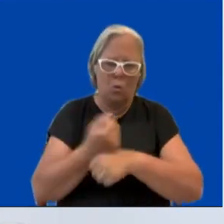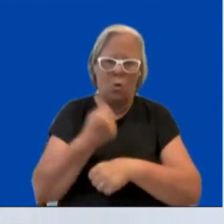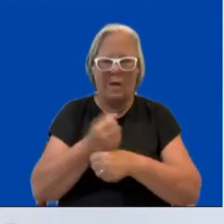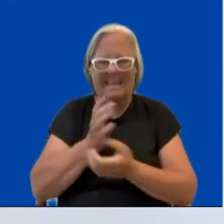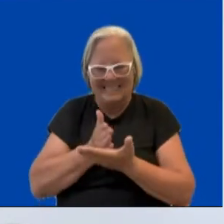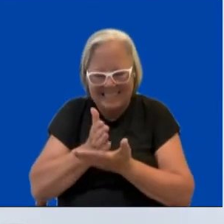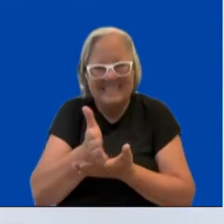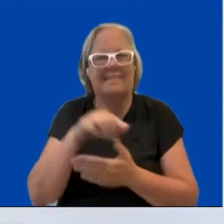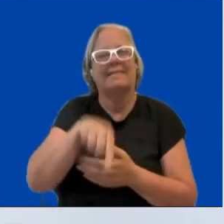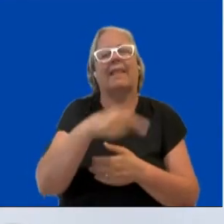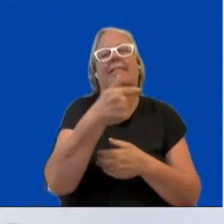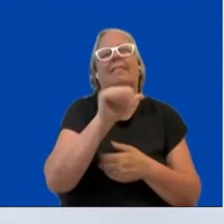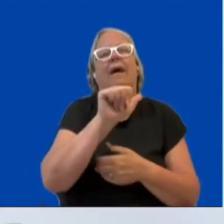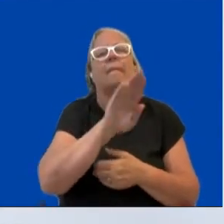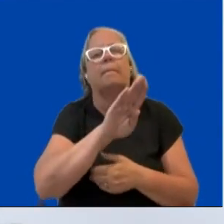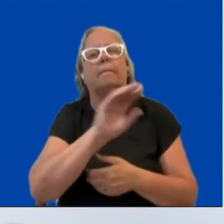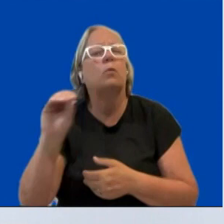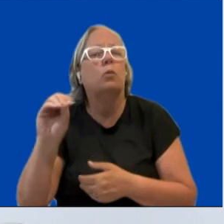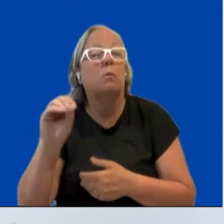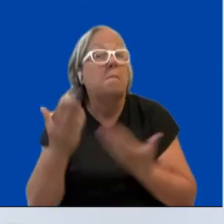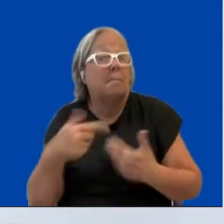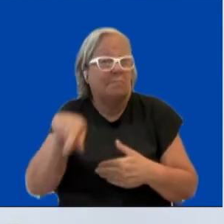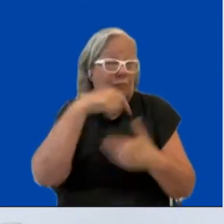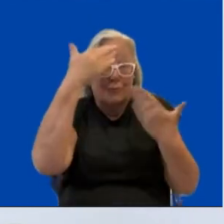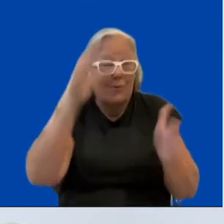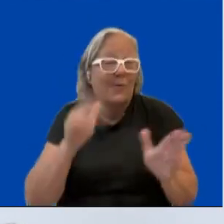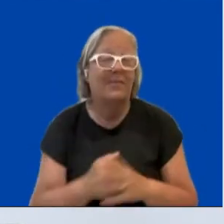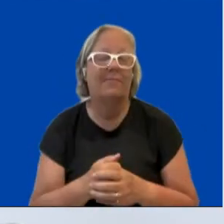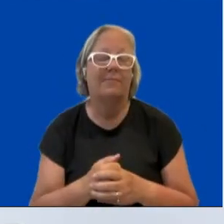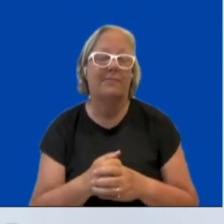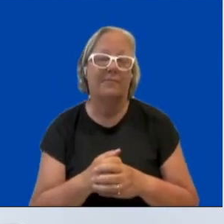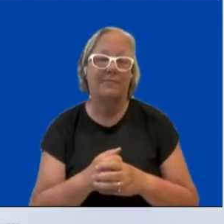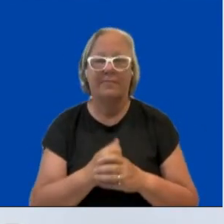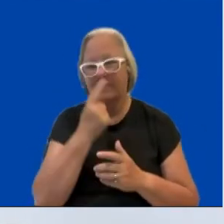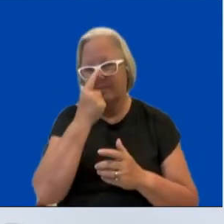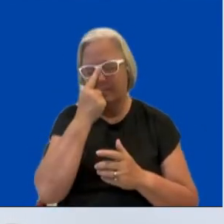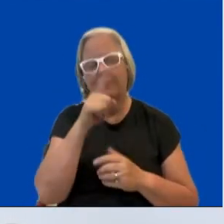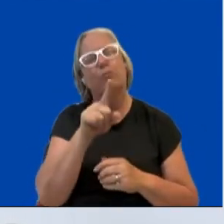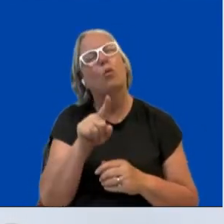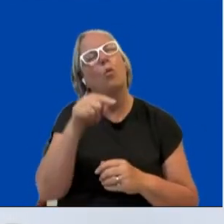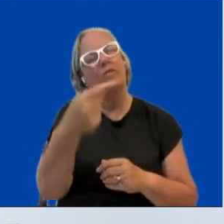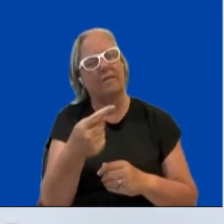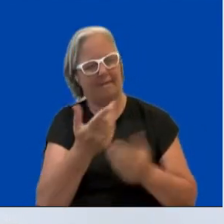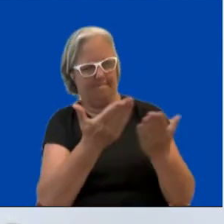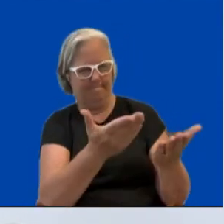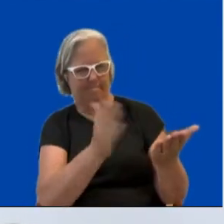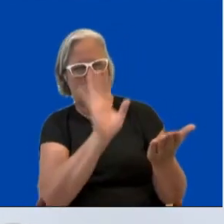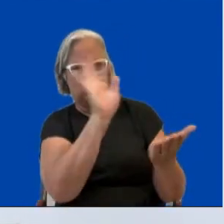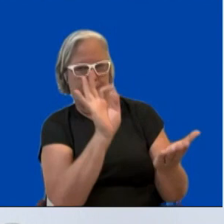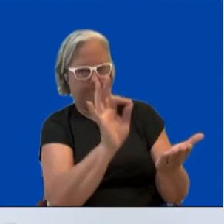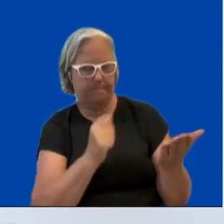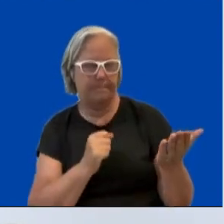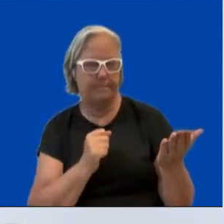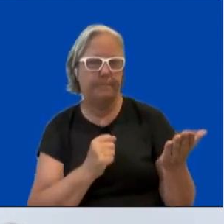And now, Carleen, another question to you. So you mentioned before the fact that